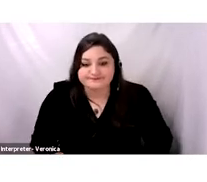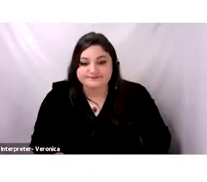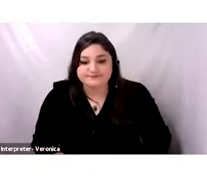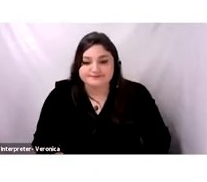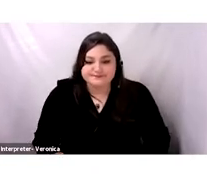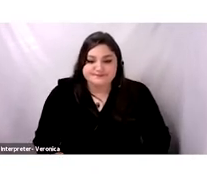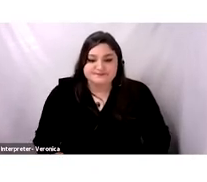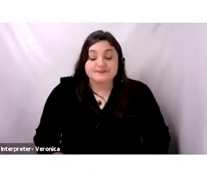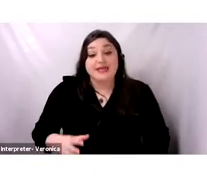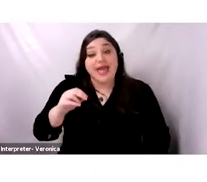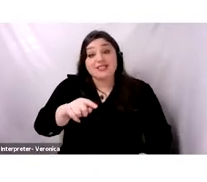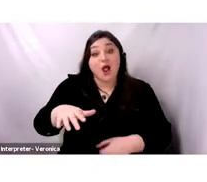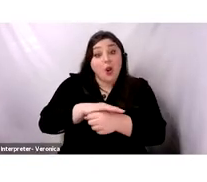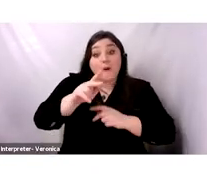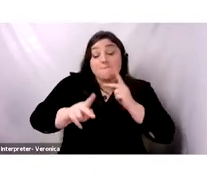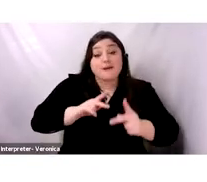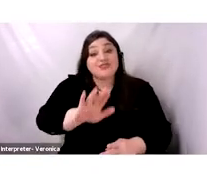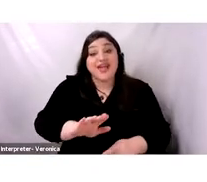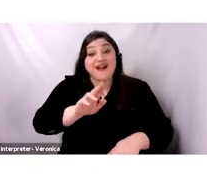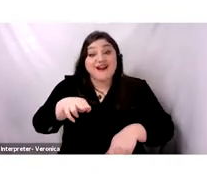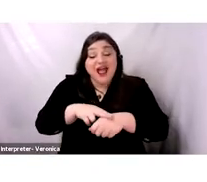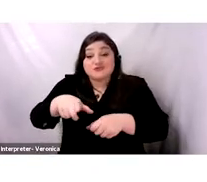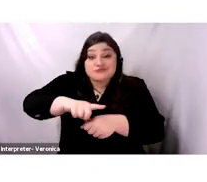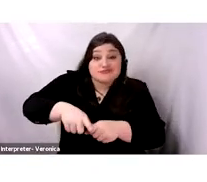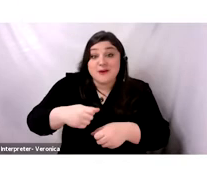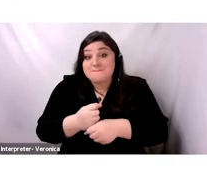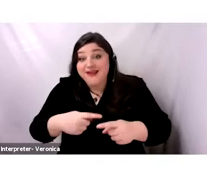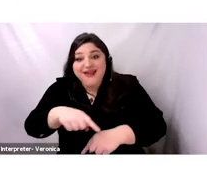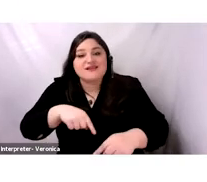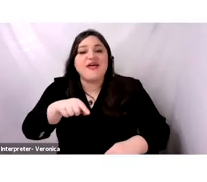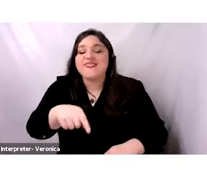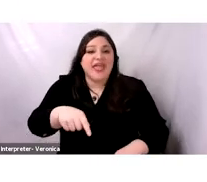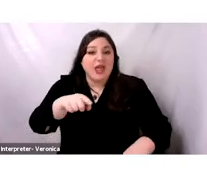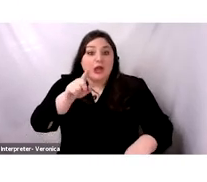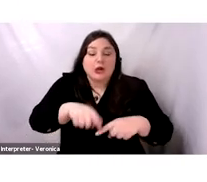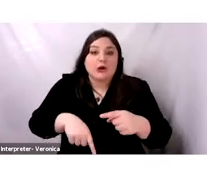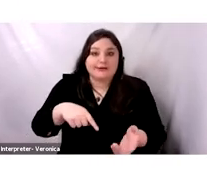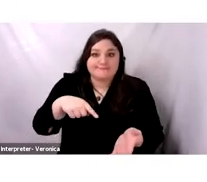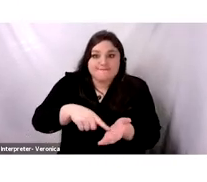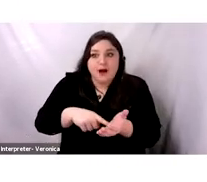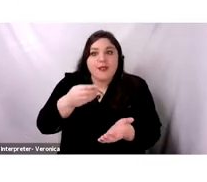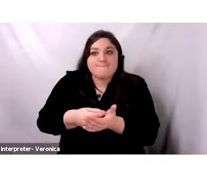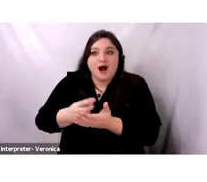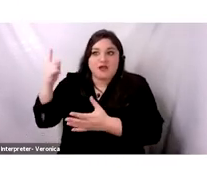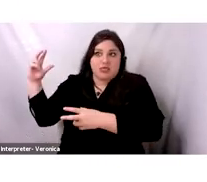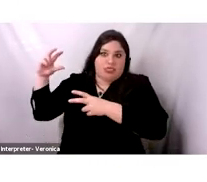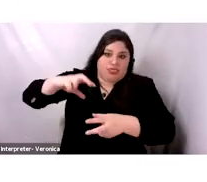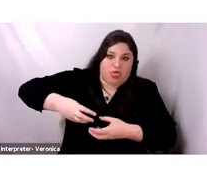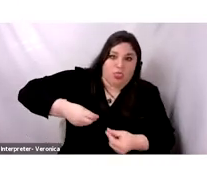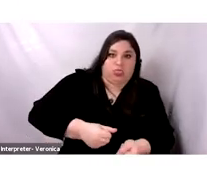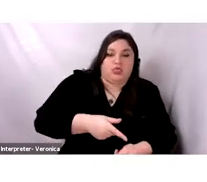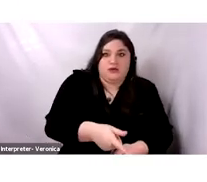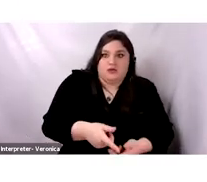market and they had to uproot their olive trees, their wheat fields and replace them with